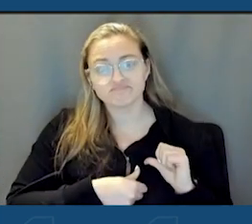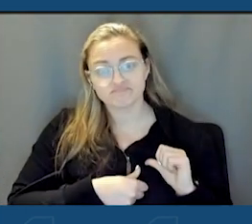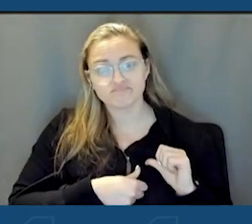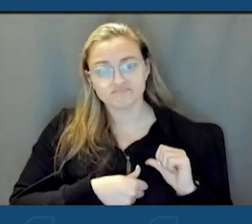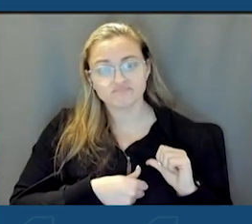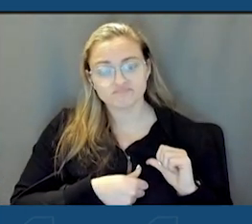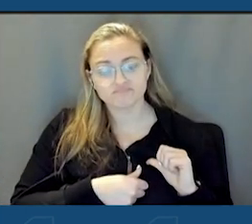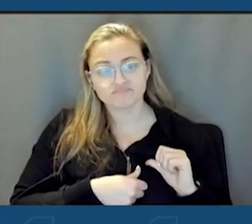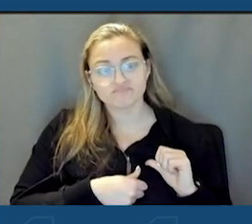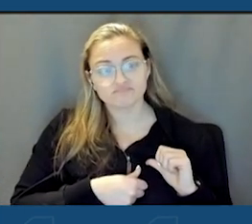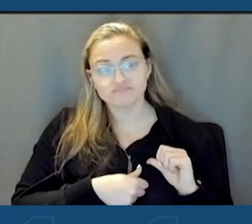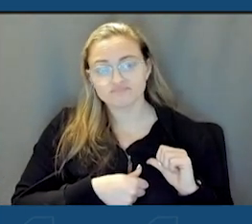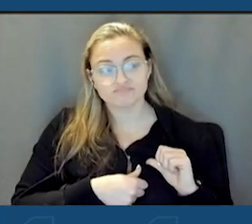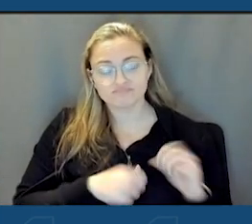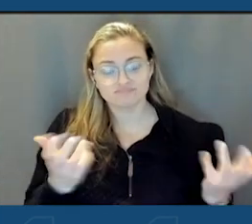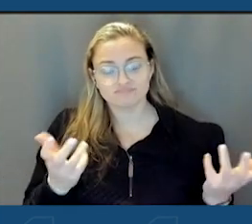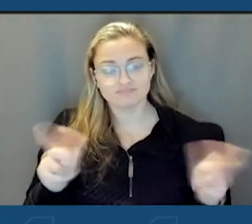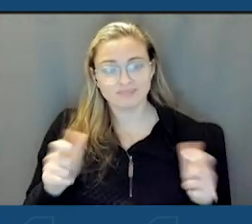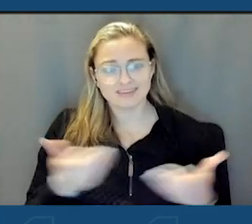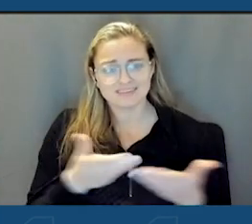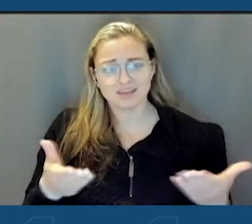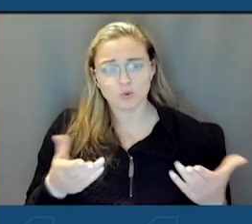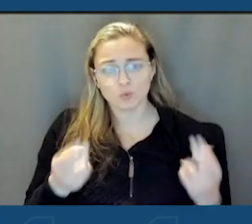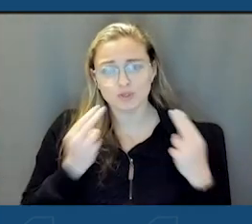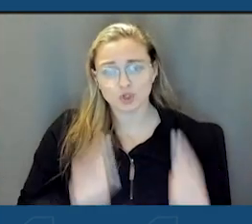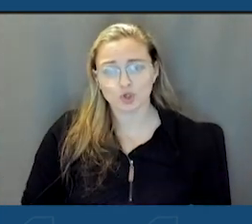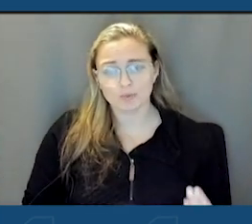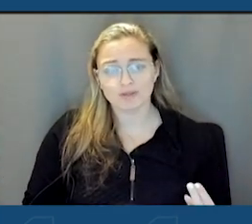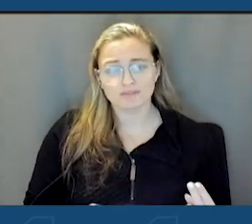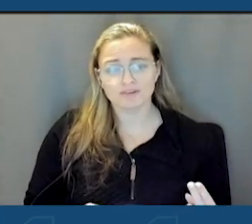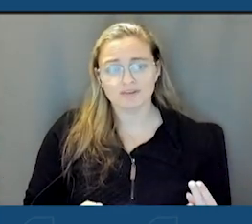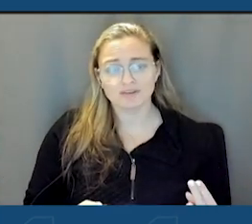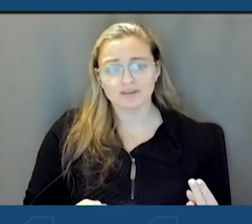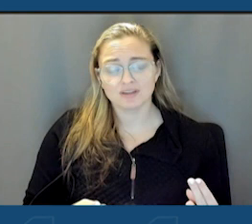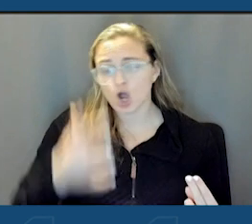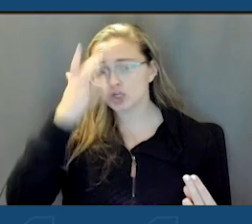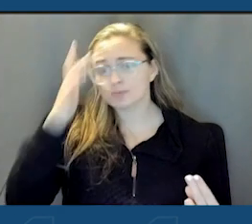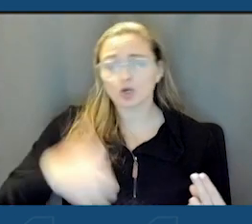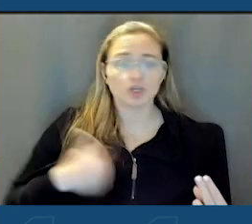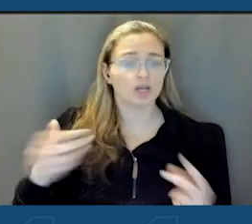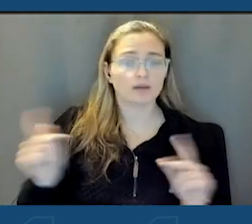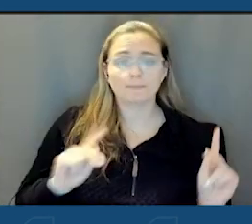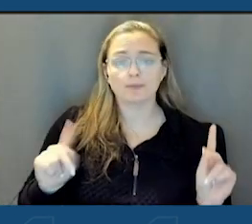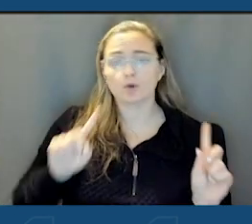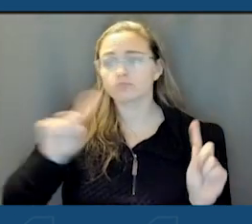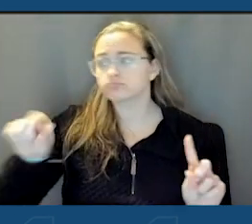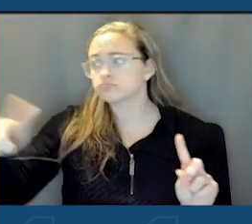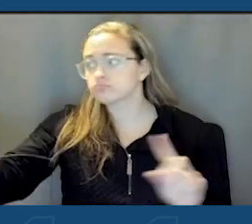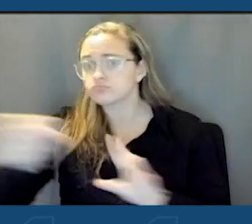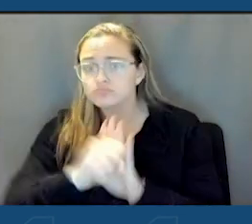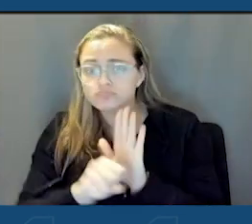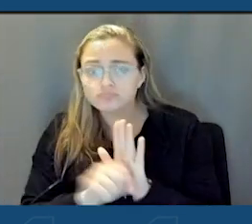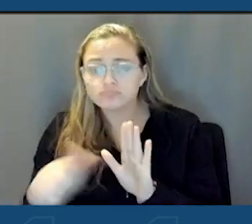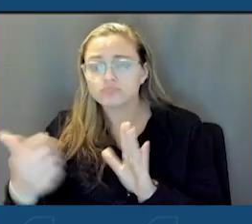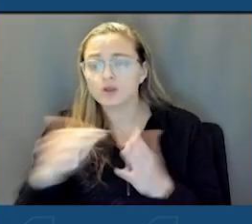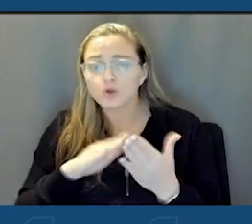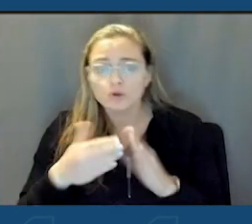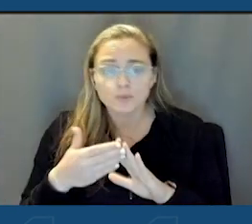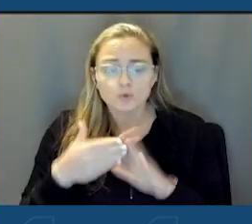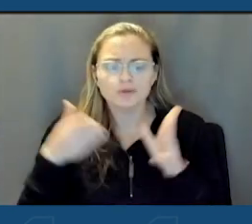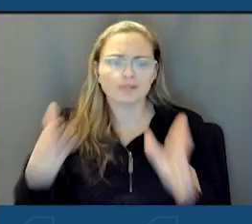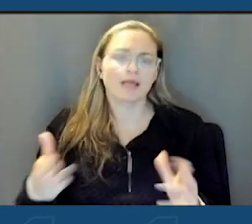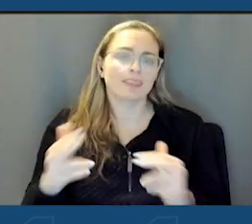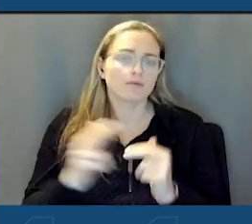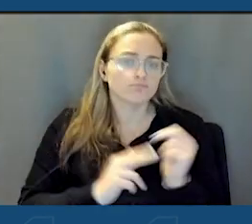our greatest export was our human capital. We spent, sent our smart young people to other states and other communities and let them build up.